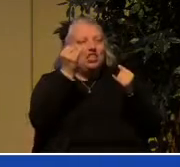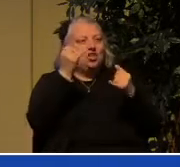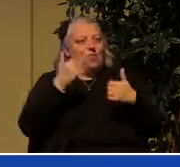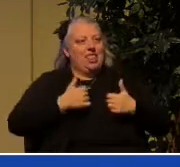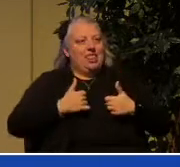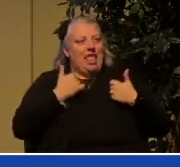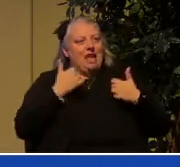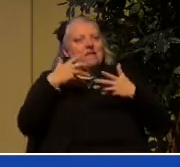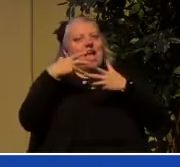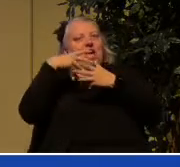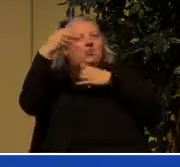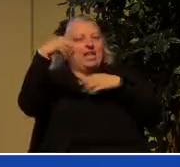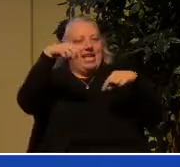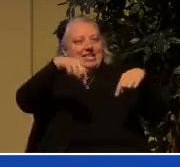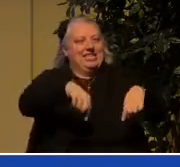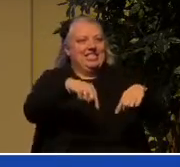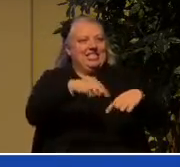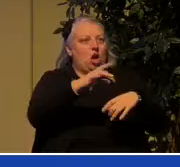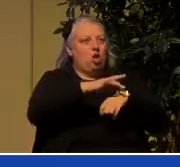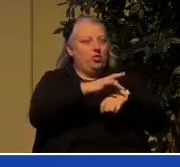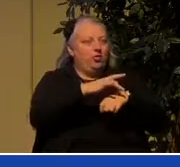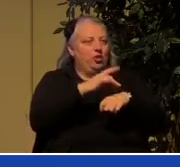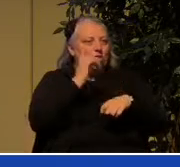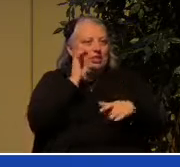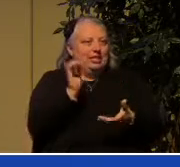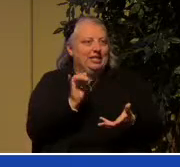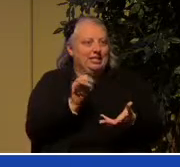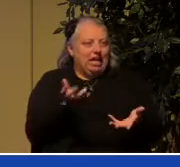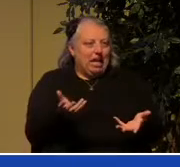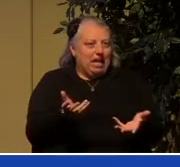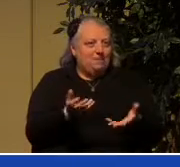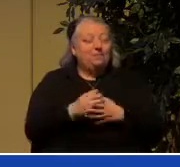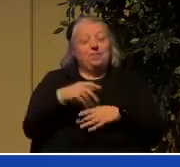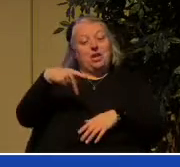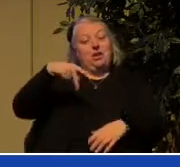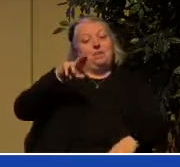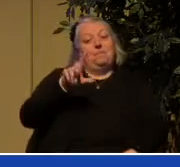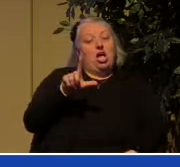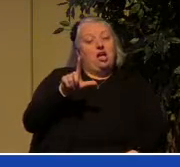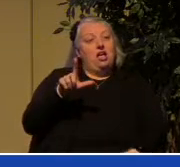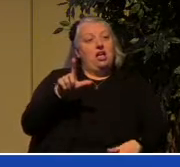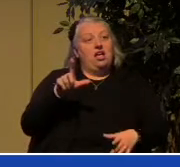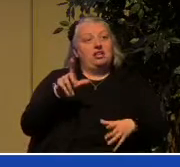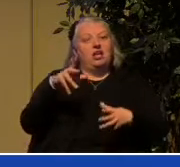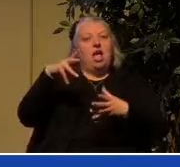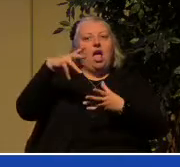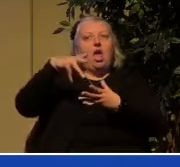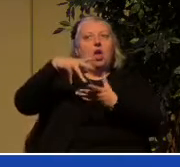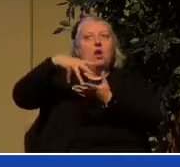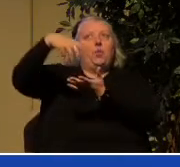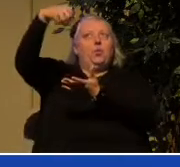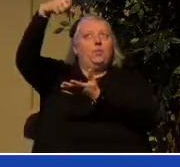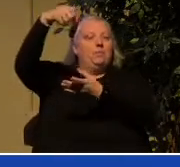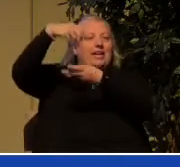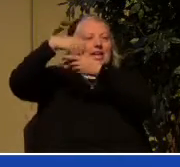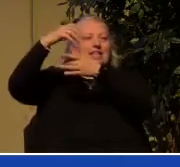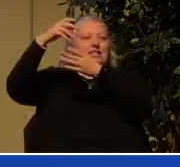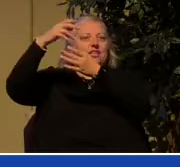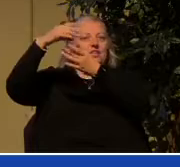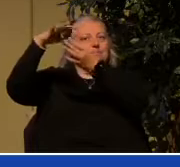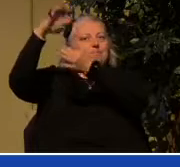And so we have Paul who got caught up in the Spirit and had a foretaste of the glory that is to be revealed